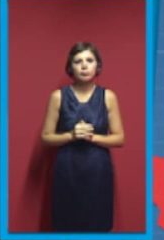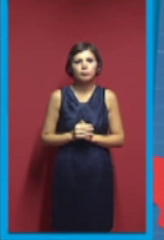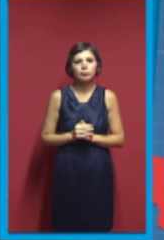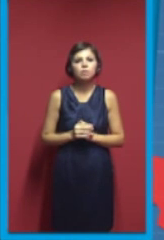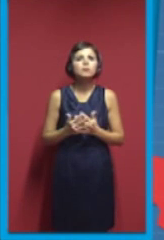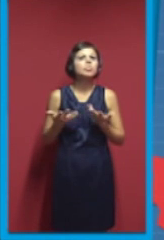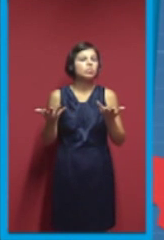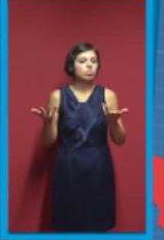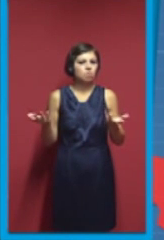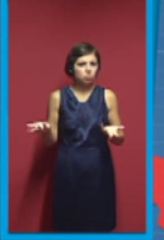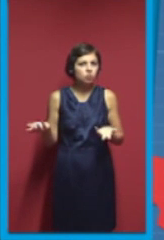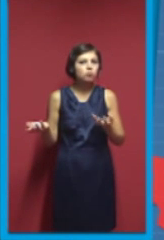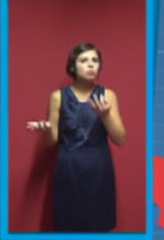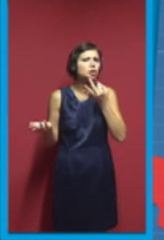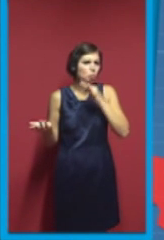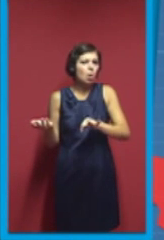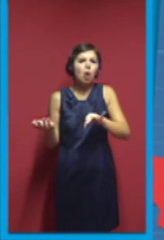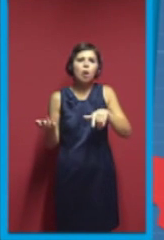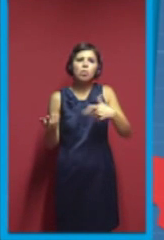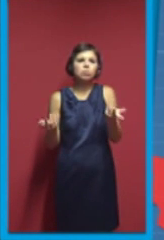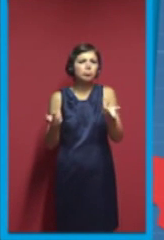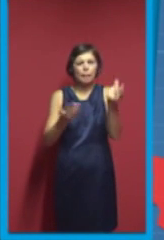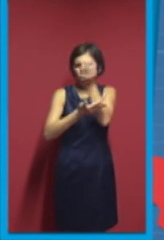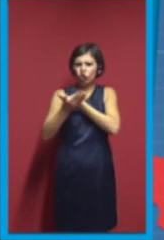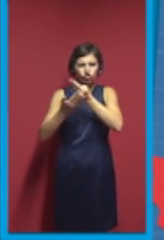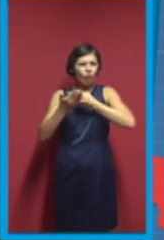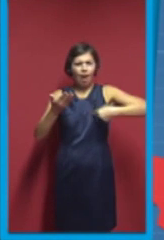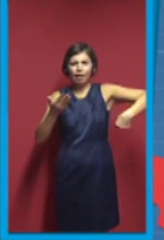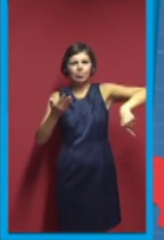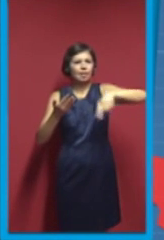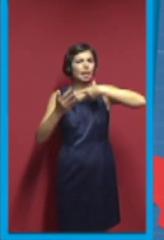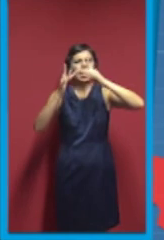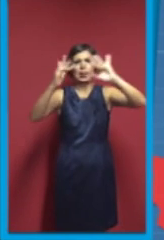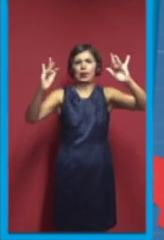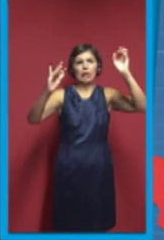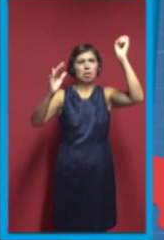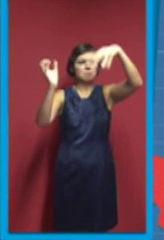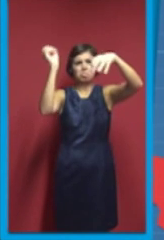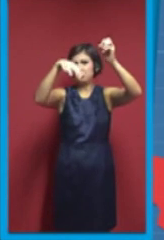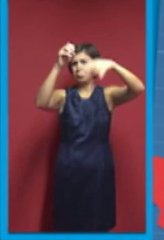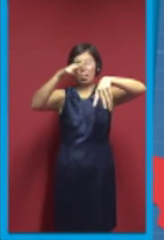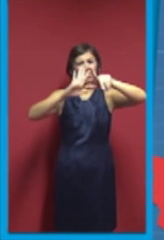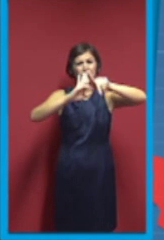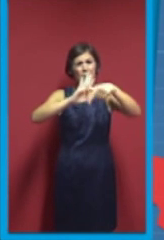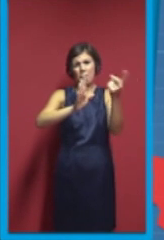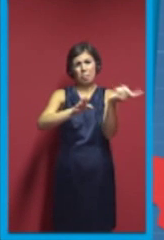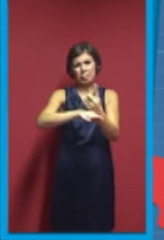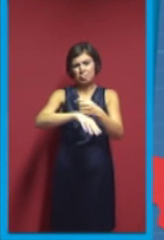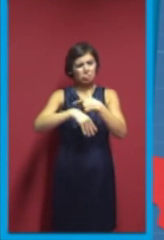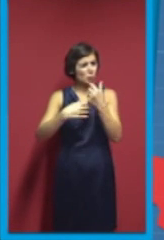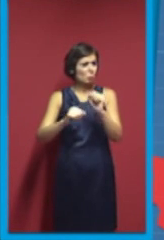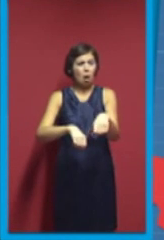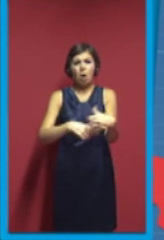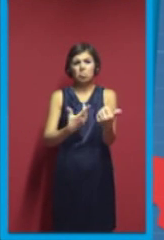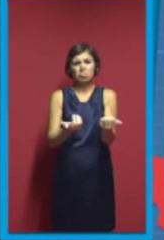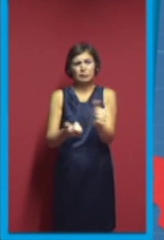people on the other side of the planet will be already printing the new versions. We are lean. We don't